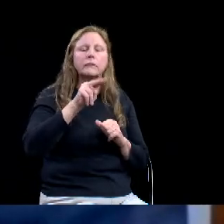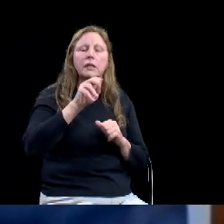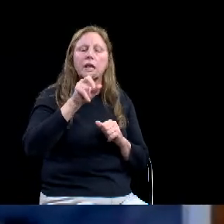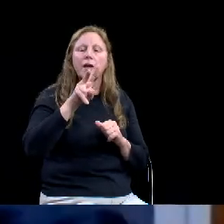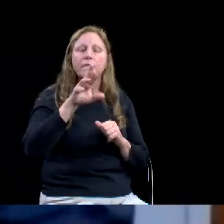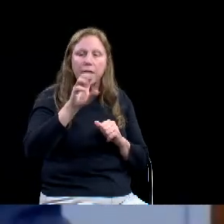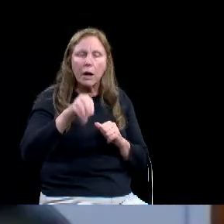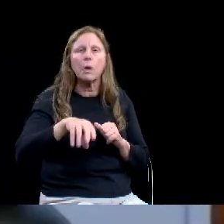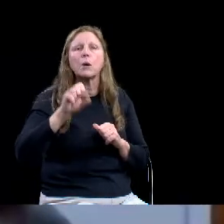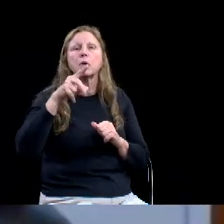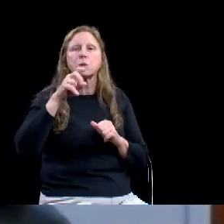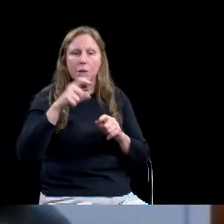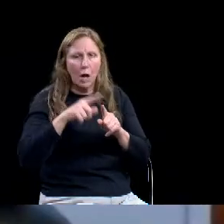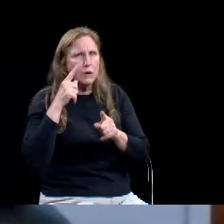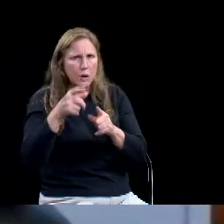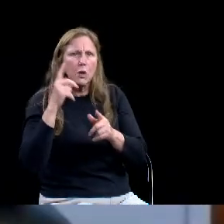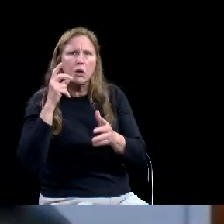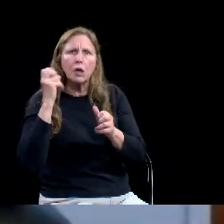in that.